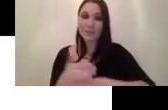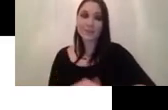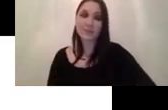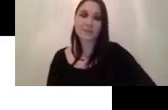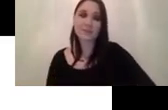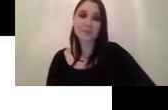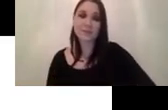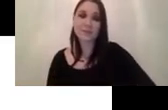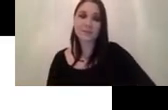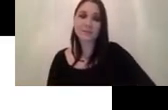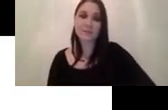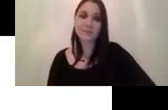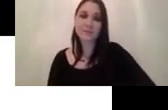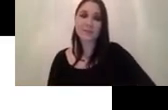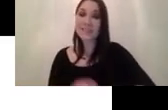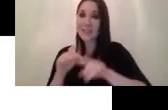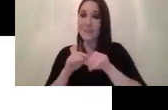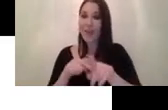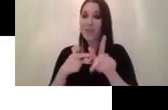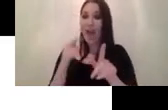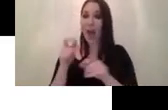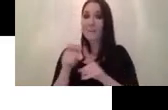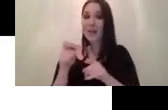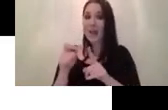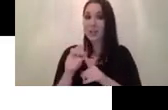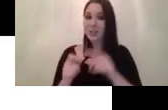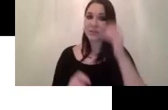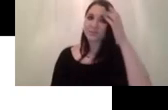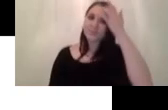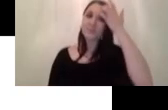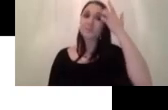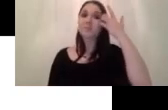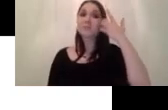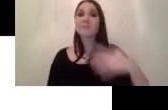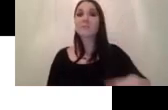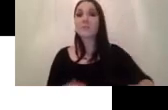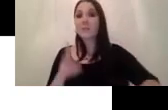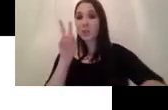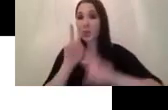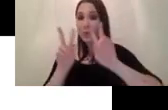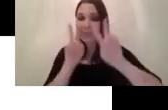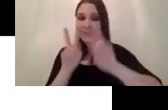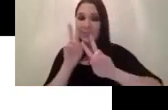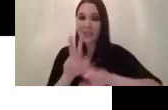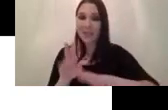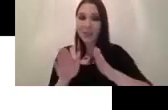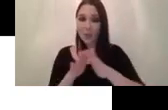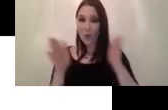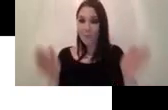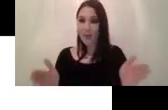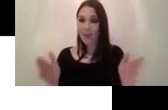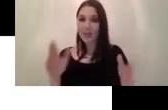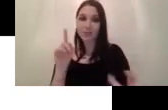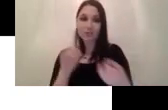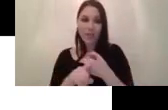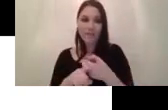it really depends on the application i think um for our case because you can see where i had the work bench have very relatively simple